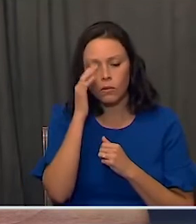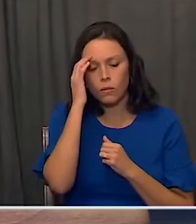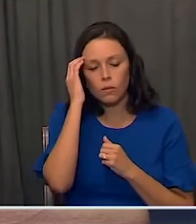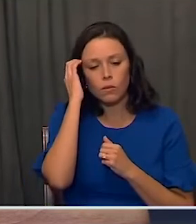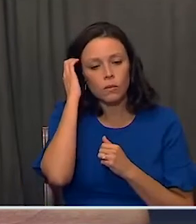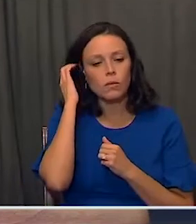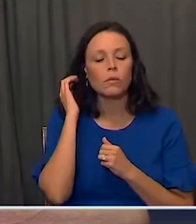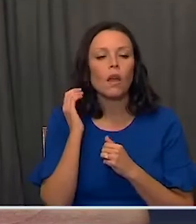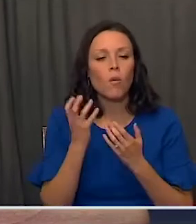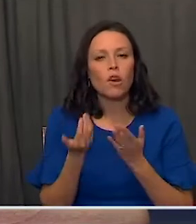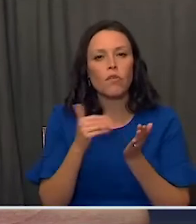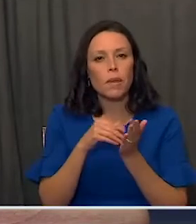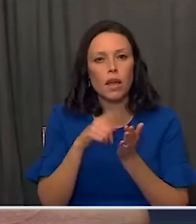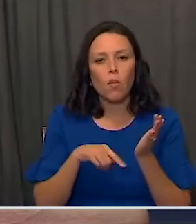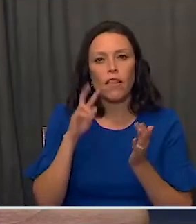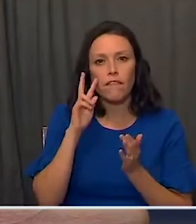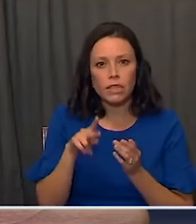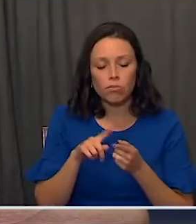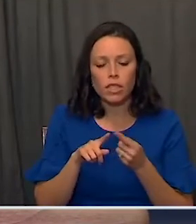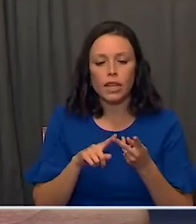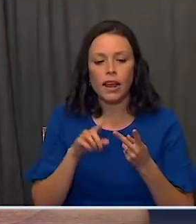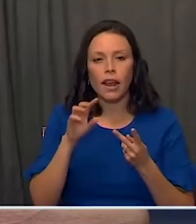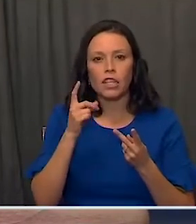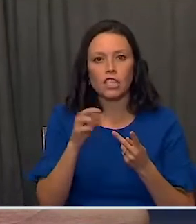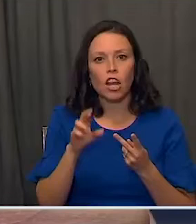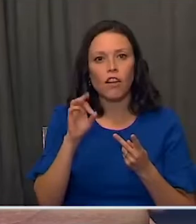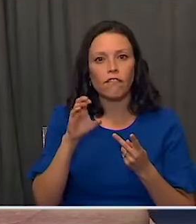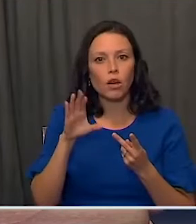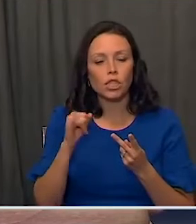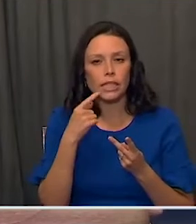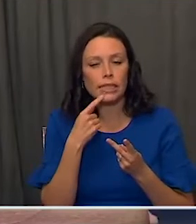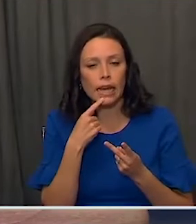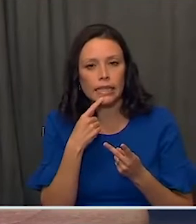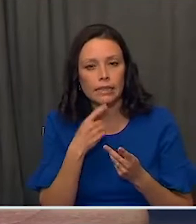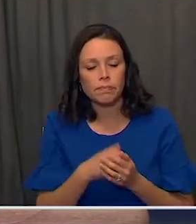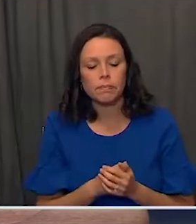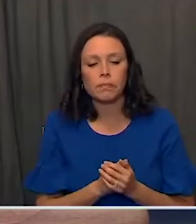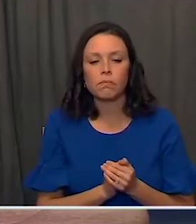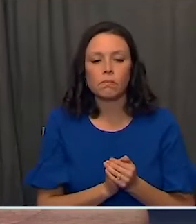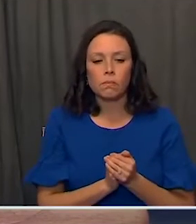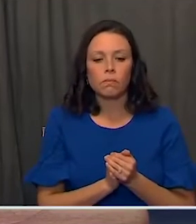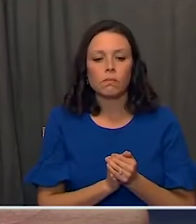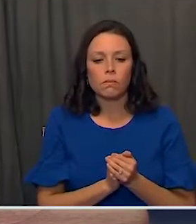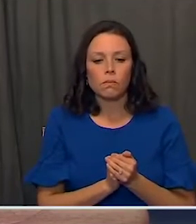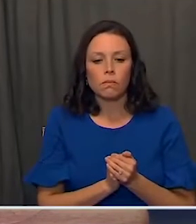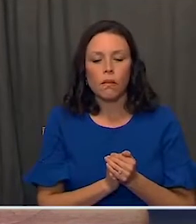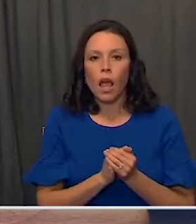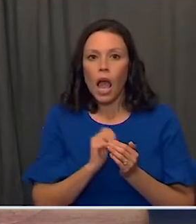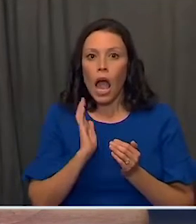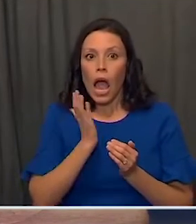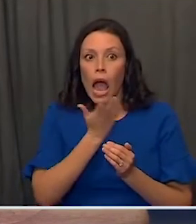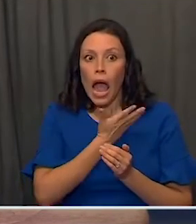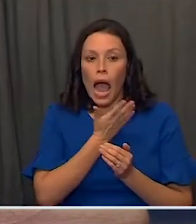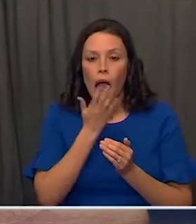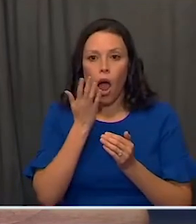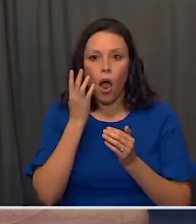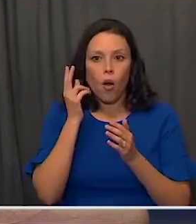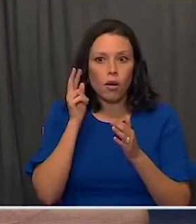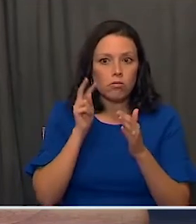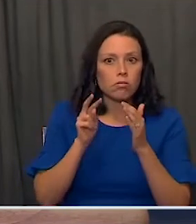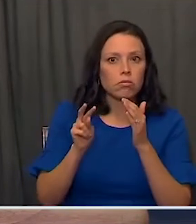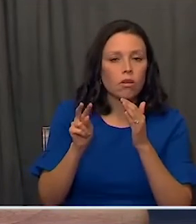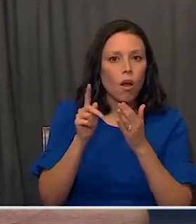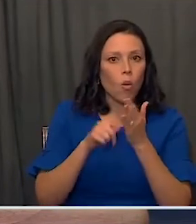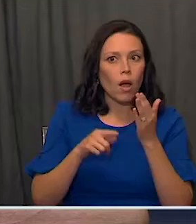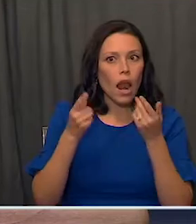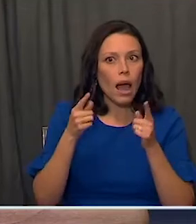said by the Vice President and Dr. Fauci is we are seeing the light at the end of the tunnel, where we